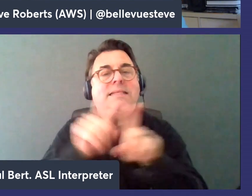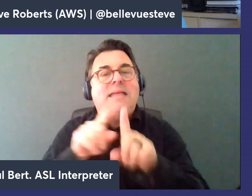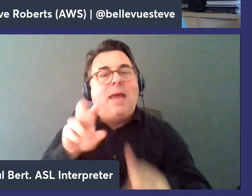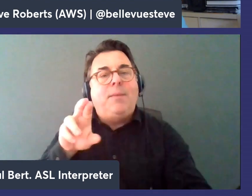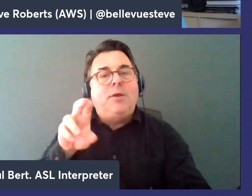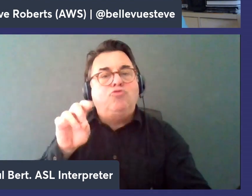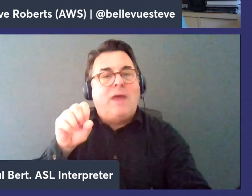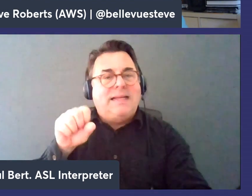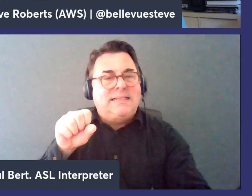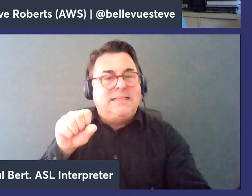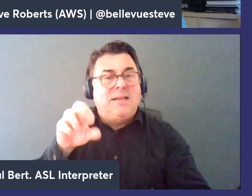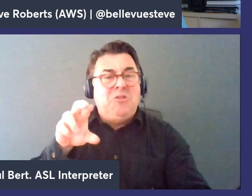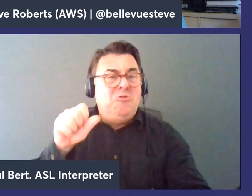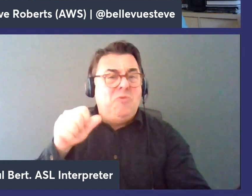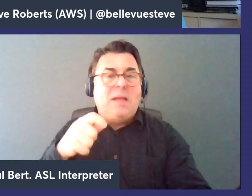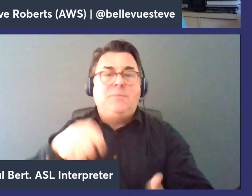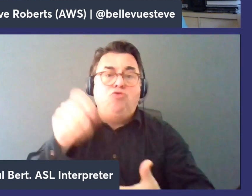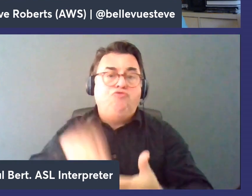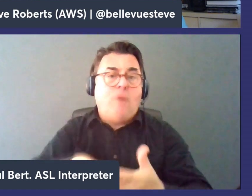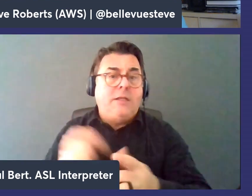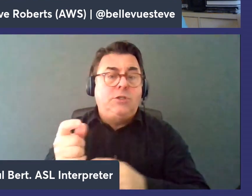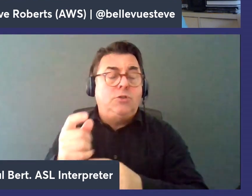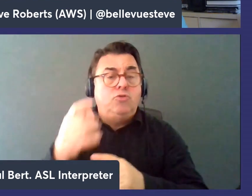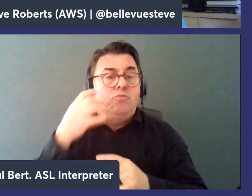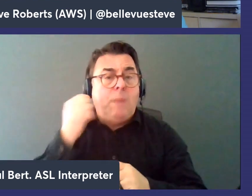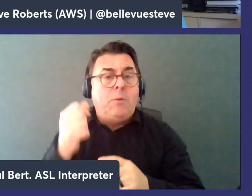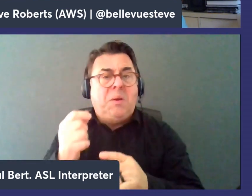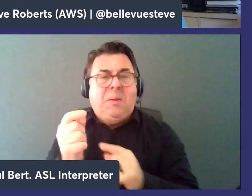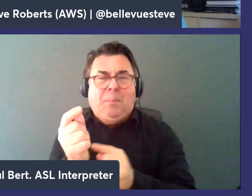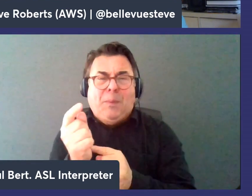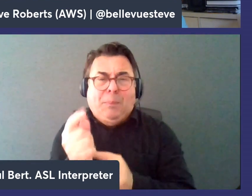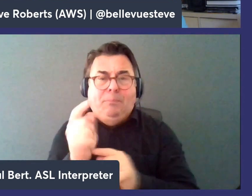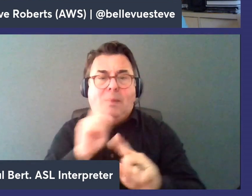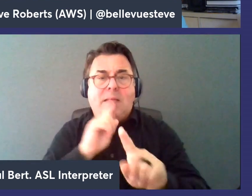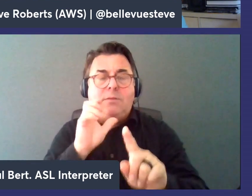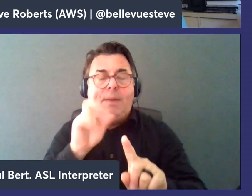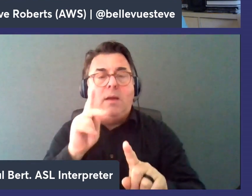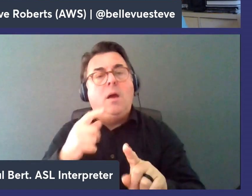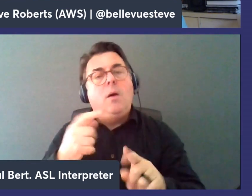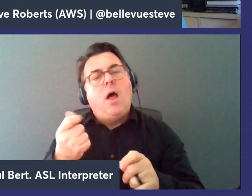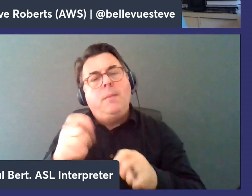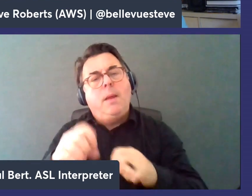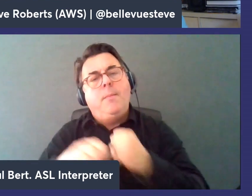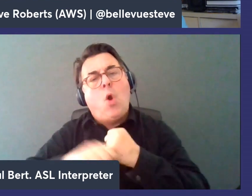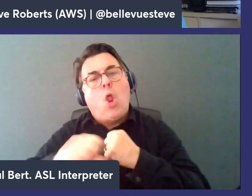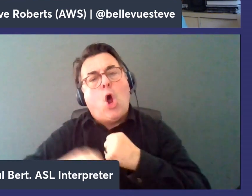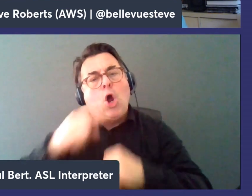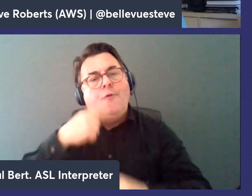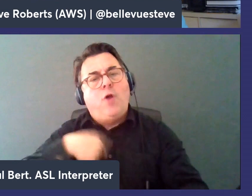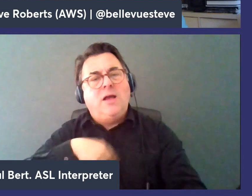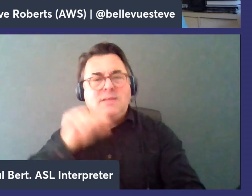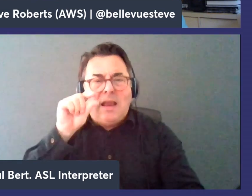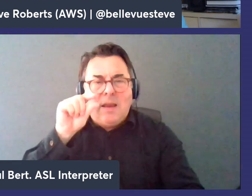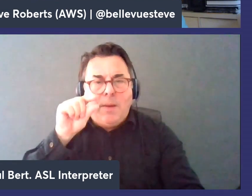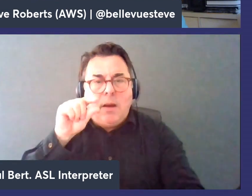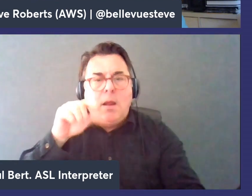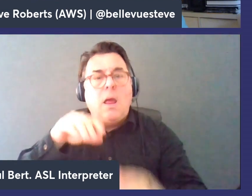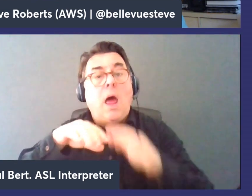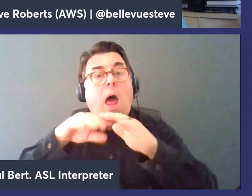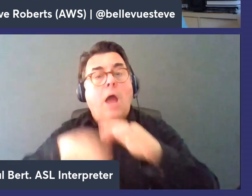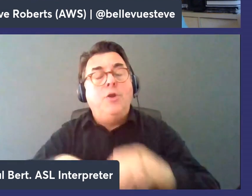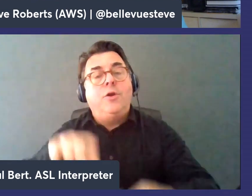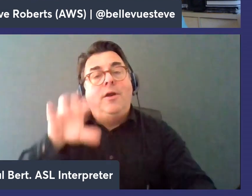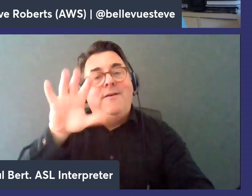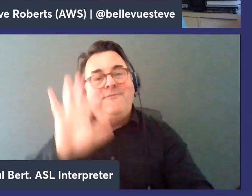traditional redis is only writing to memory and responding back within microseconds we take slightly longer uh it takes uh less than five milliseconds